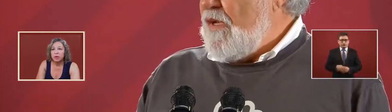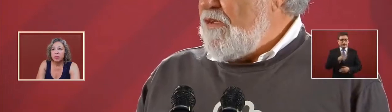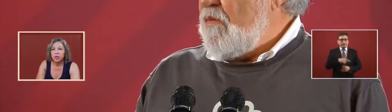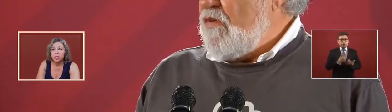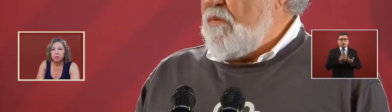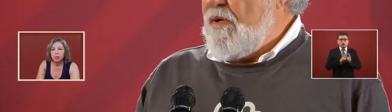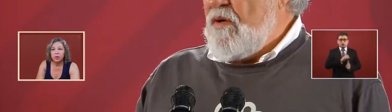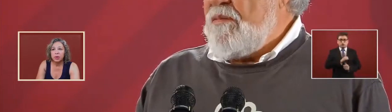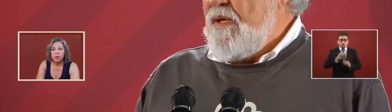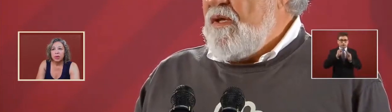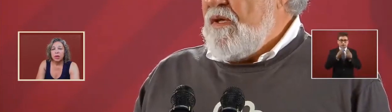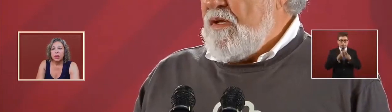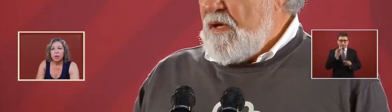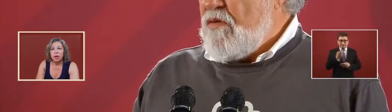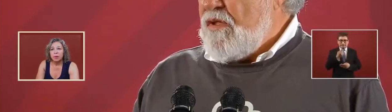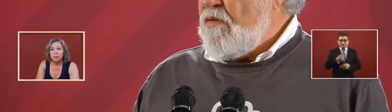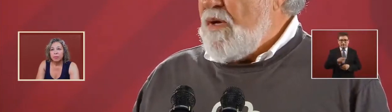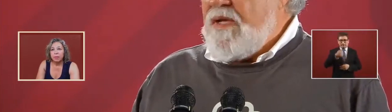is one of the principal